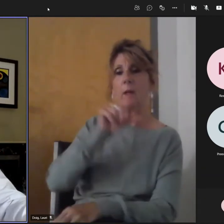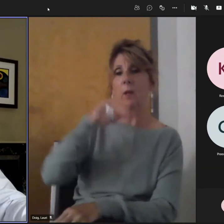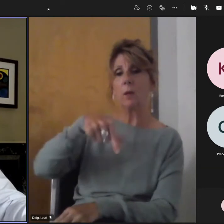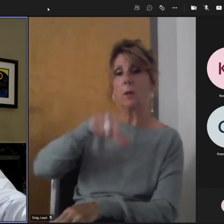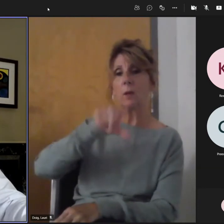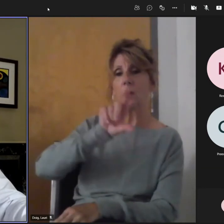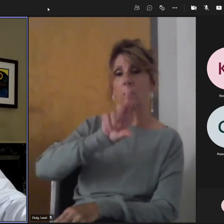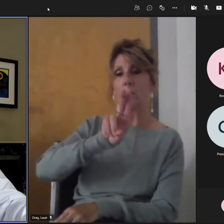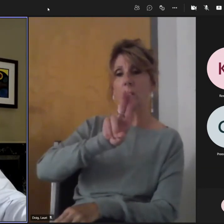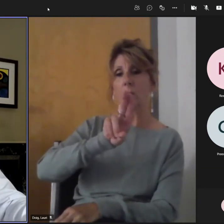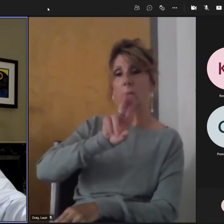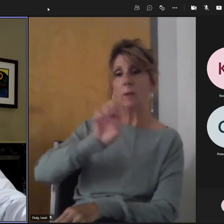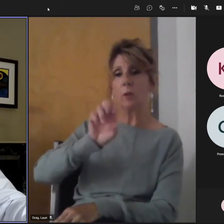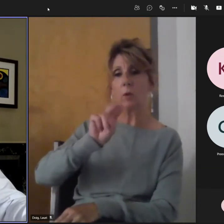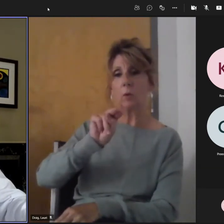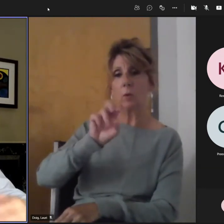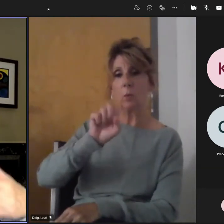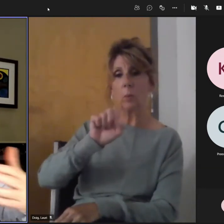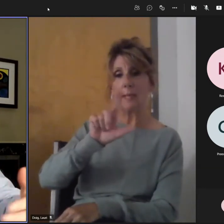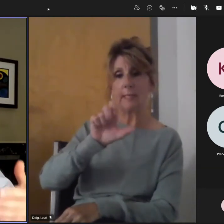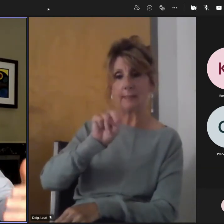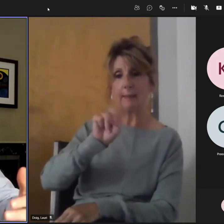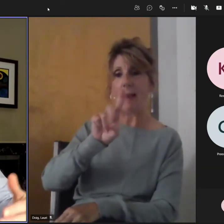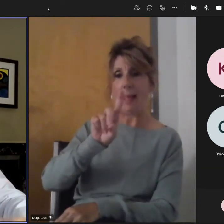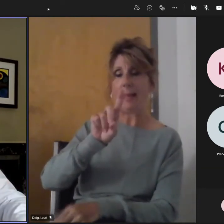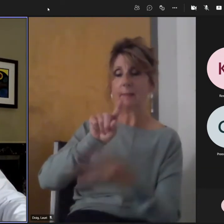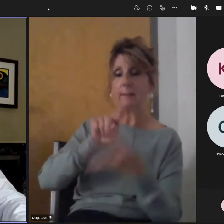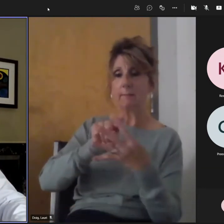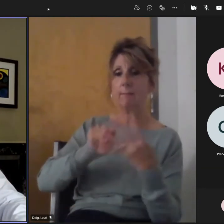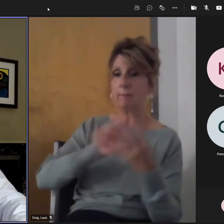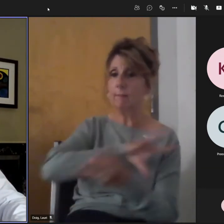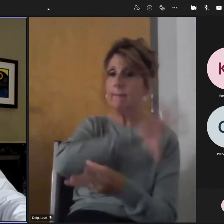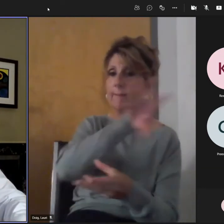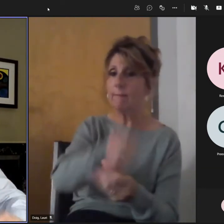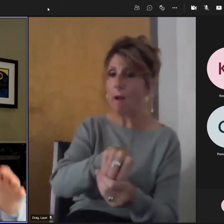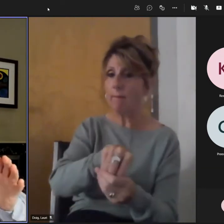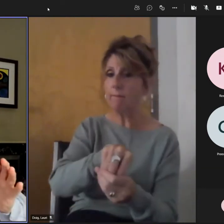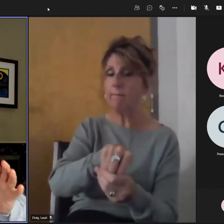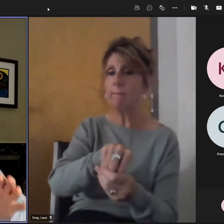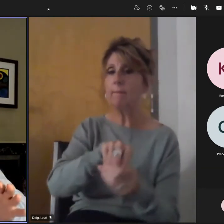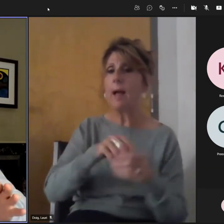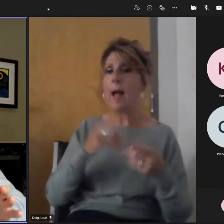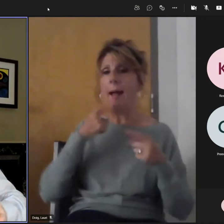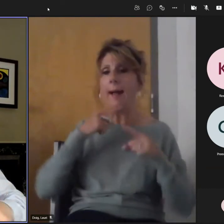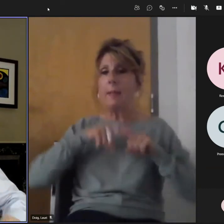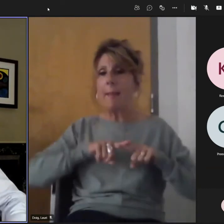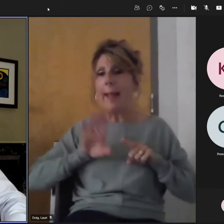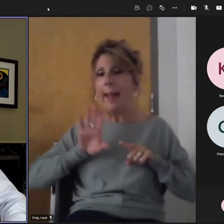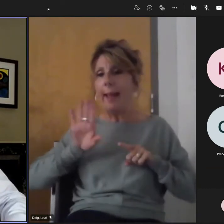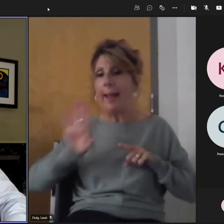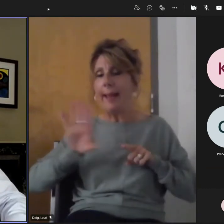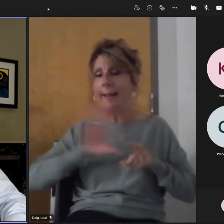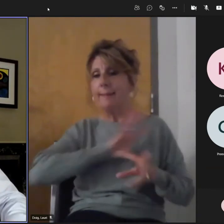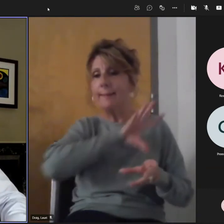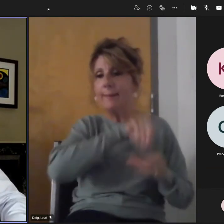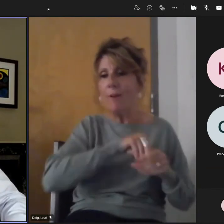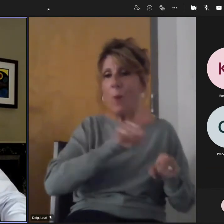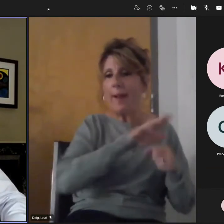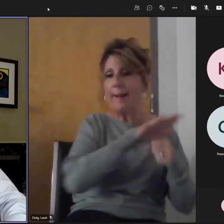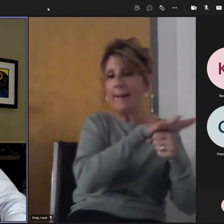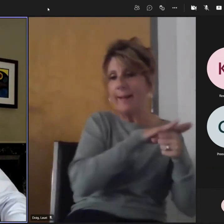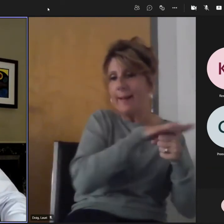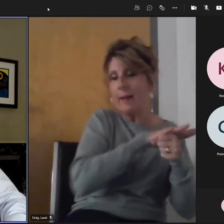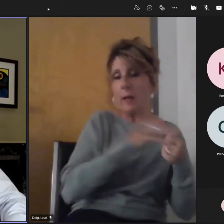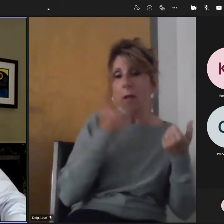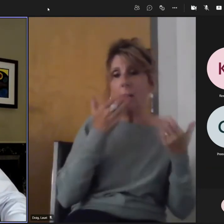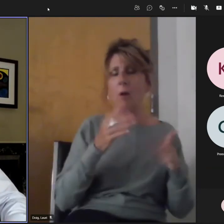mean, I could find out, and it depends on where it is. But there is similar developments. In fact, in some